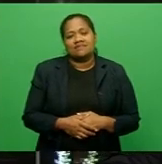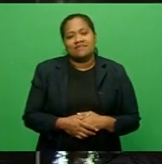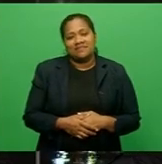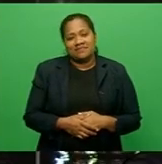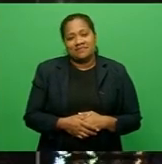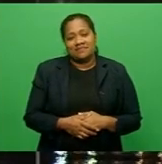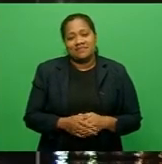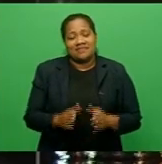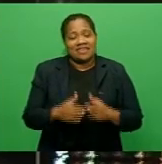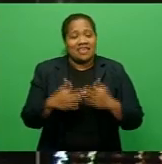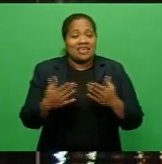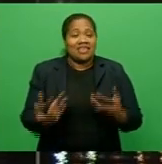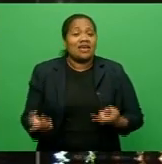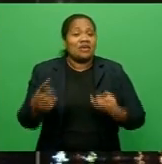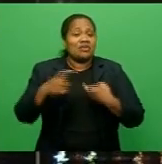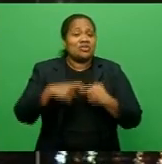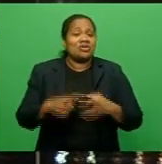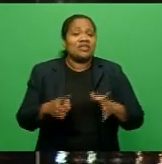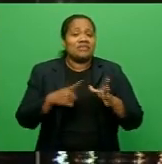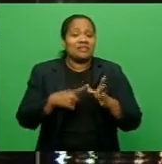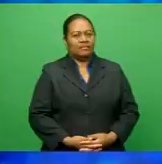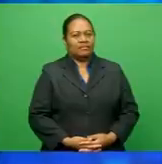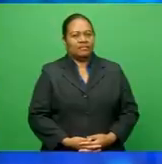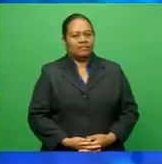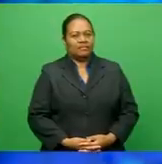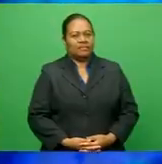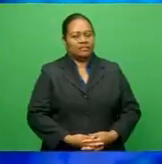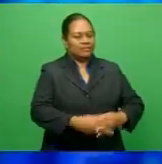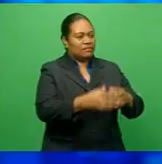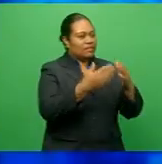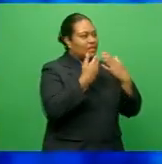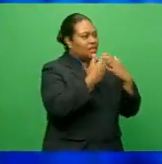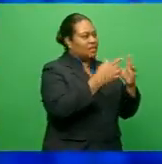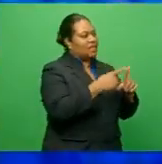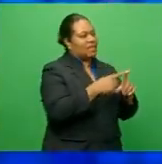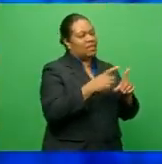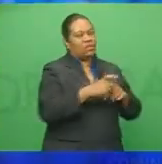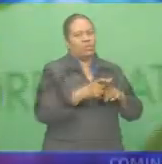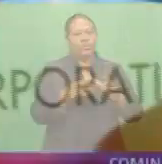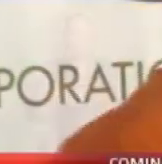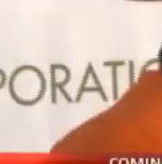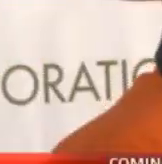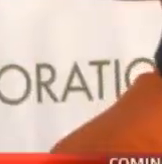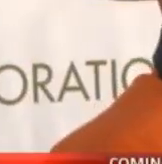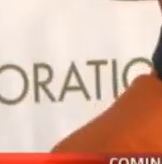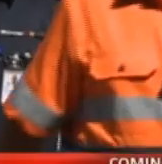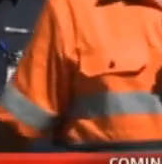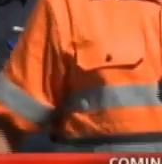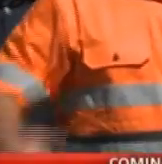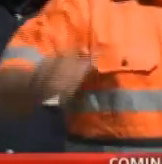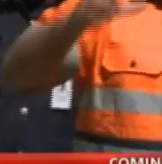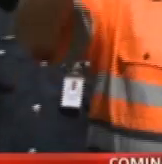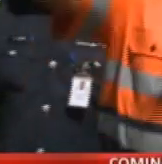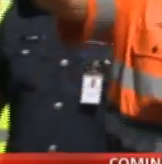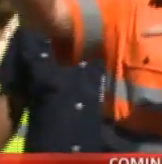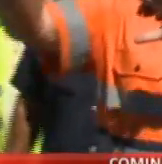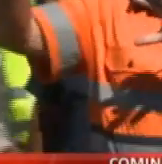And now we join Apanisa for the latest in business. Thanks, Edwin. Coming up, FSC CEO to live.